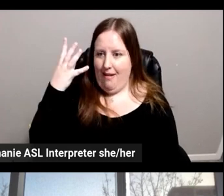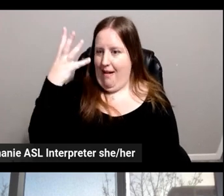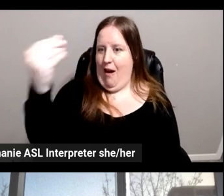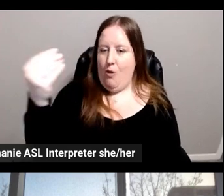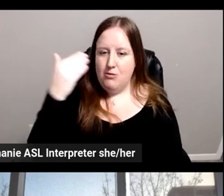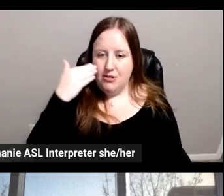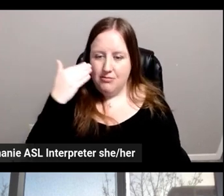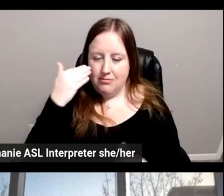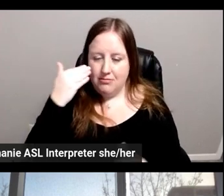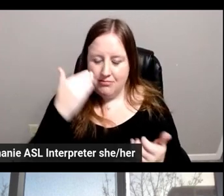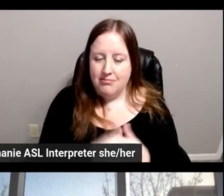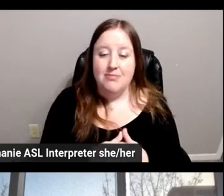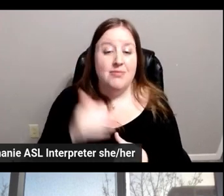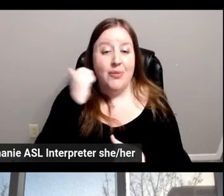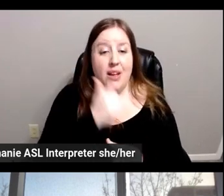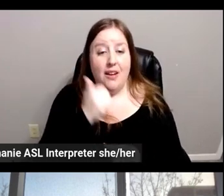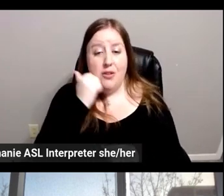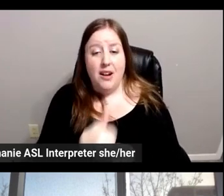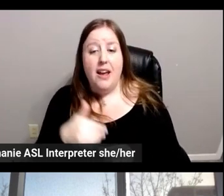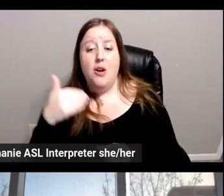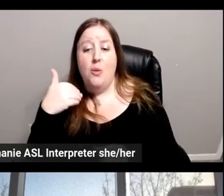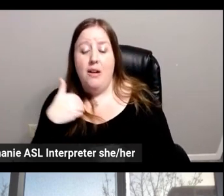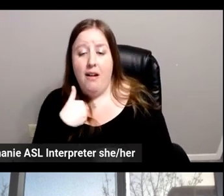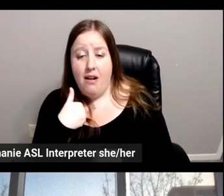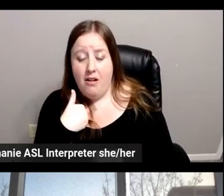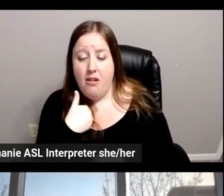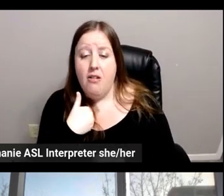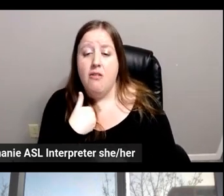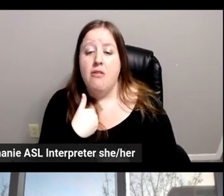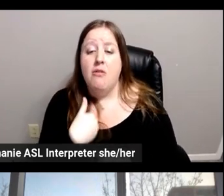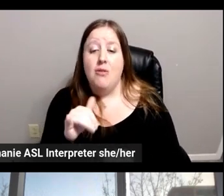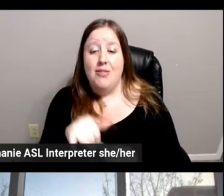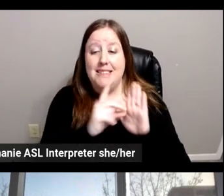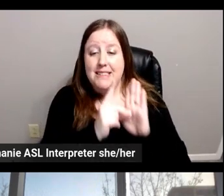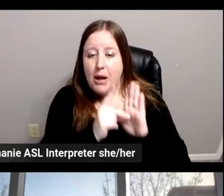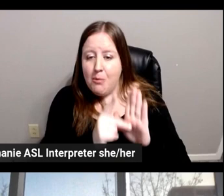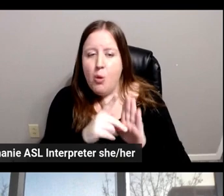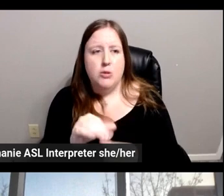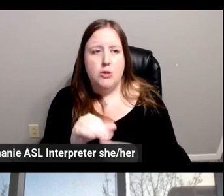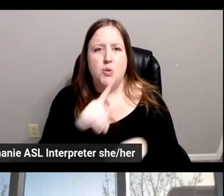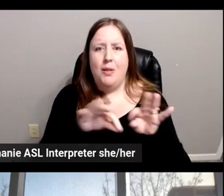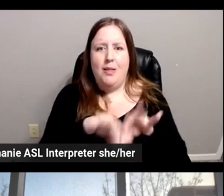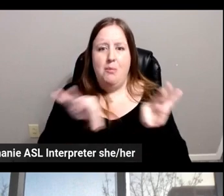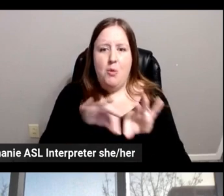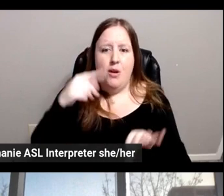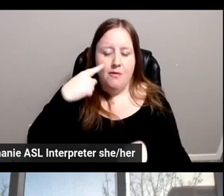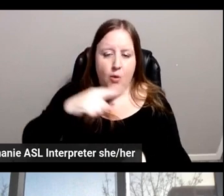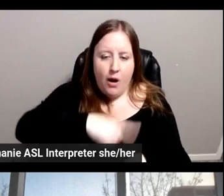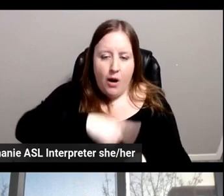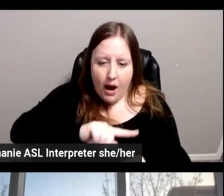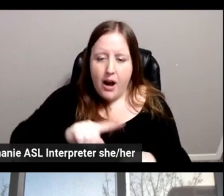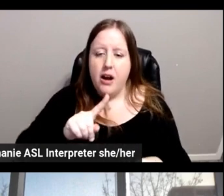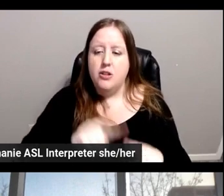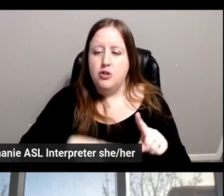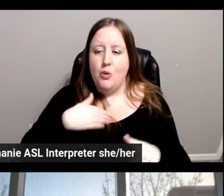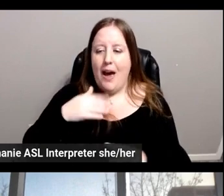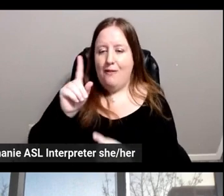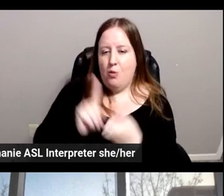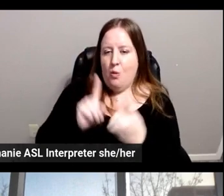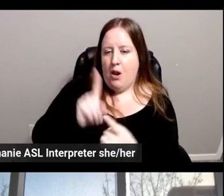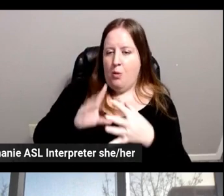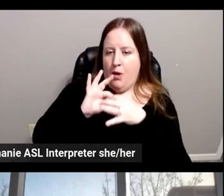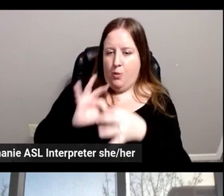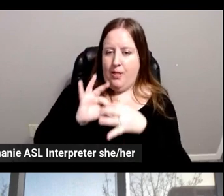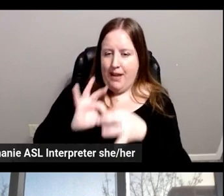So every day we do have this kind of demonstration. And so it's really important for us, again, to build this one-to-one relationship. And